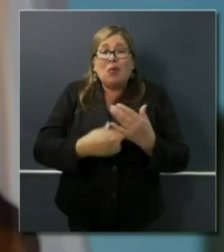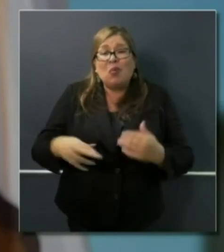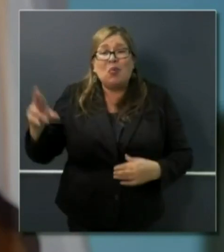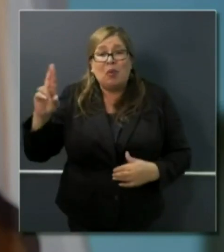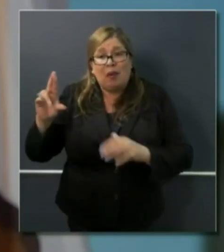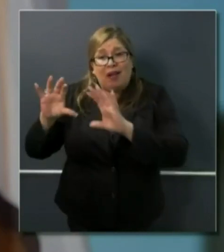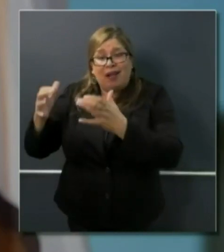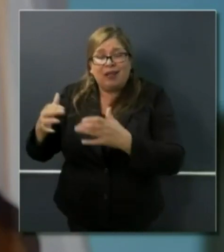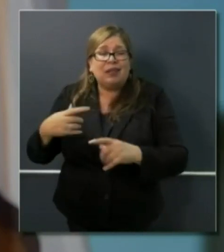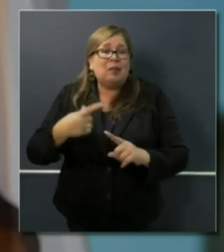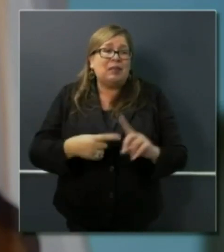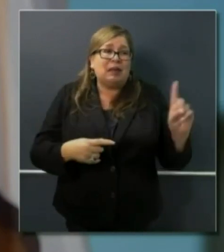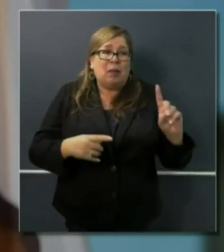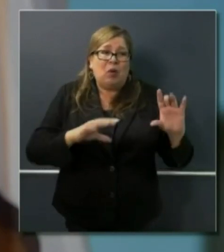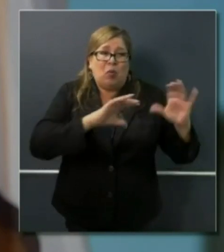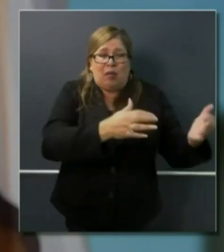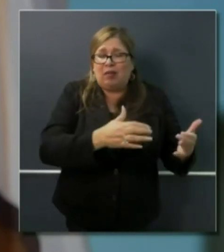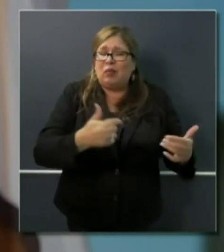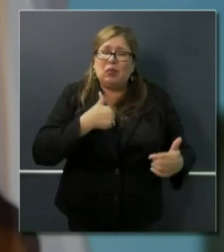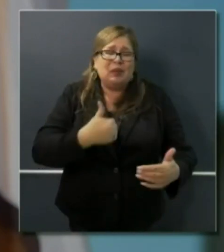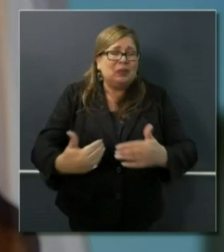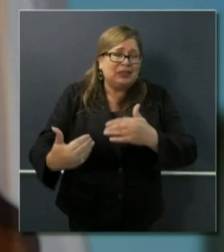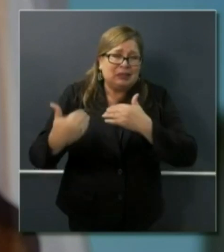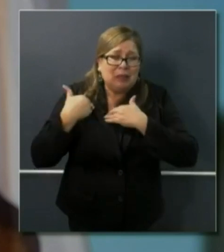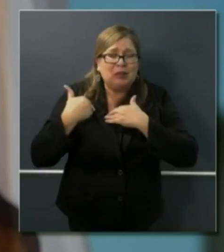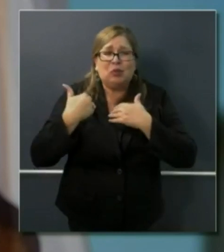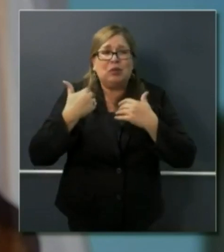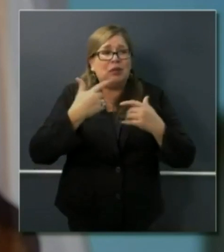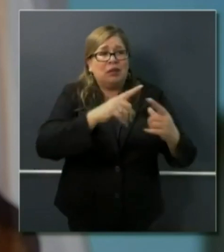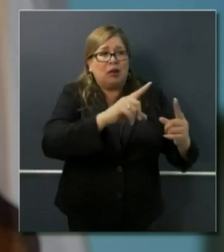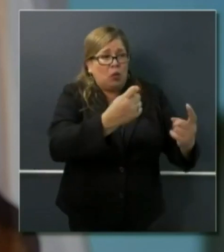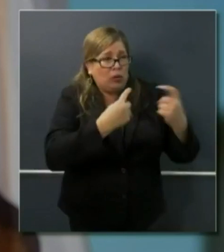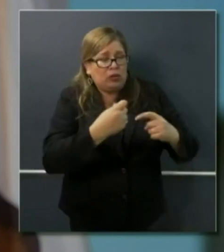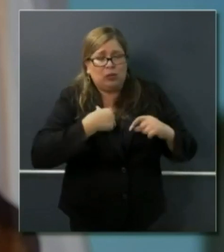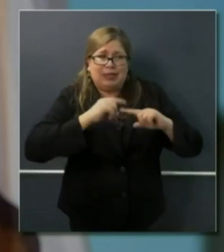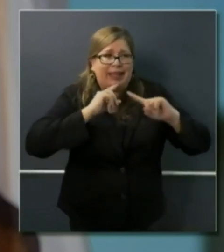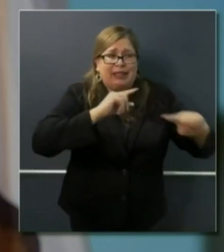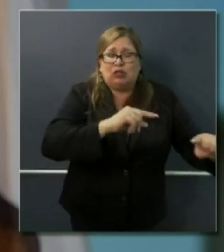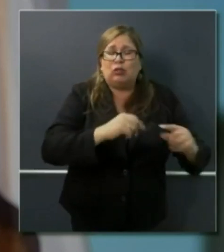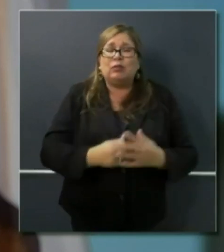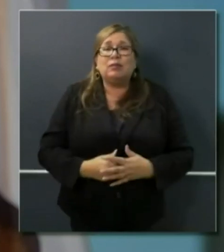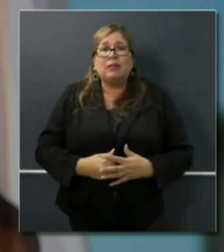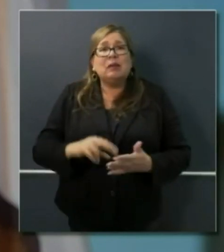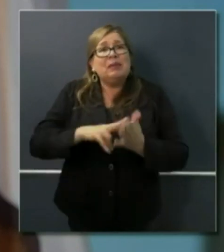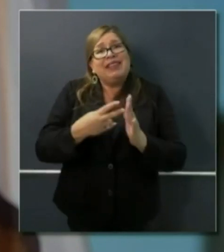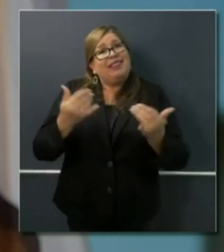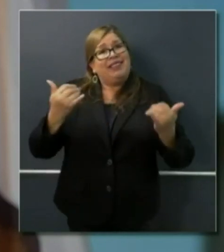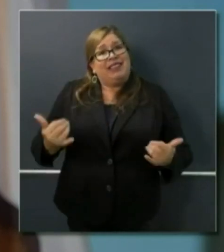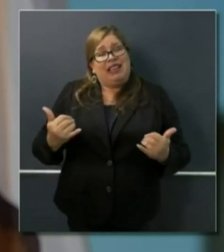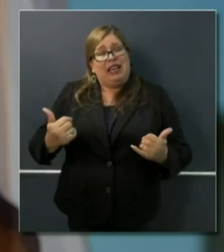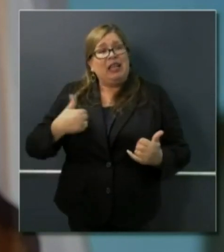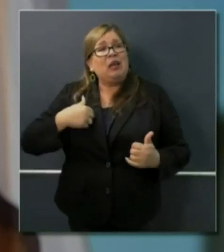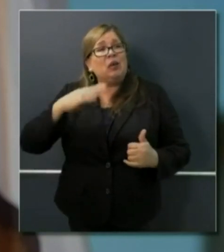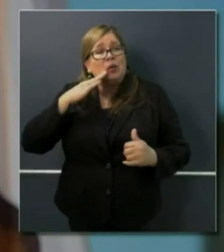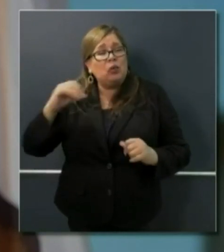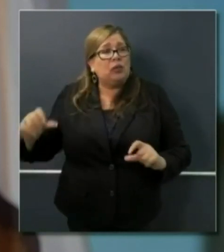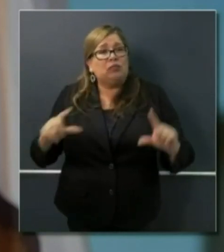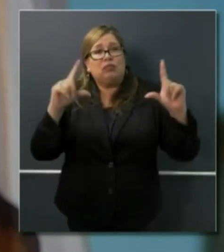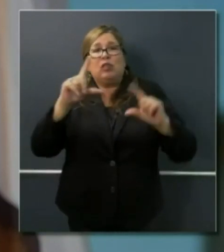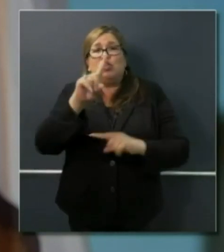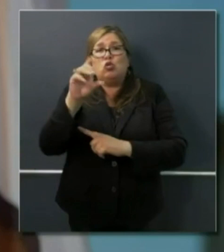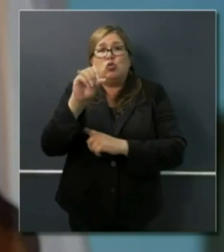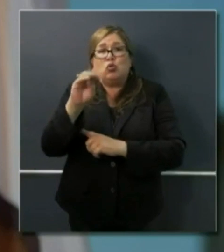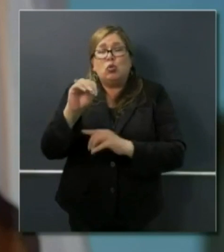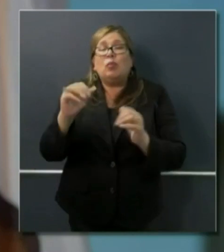caucus. We try to be as responsible and responsive as we can be. I'll be on a Zoom call today with the Latino caucus talking